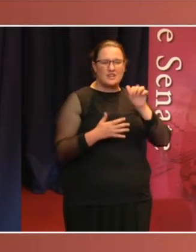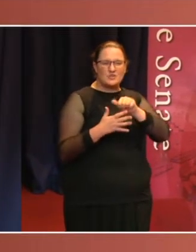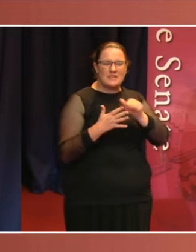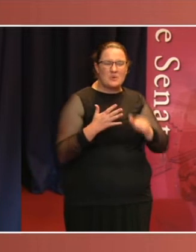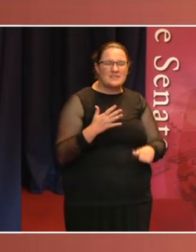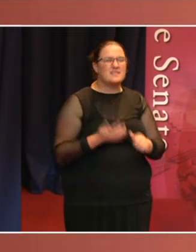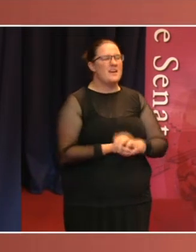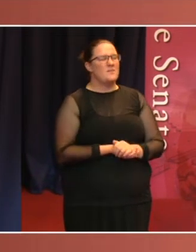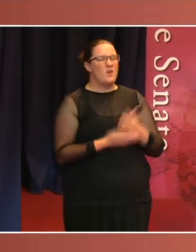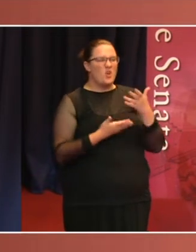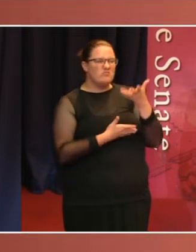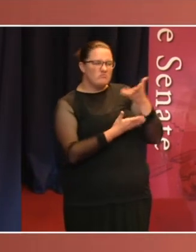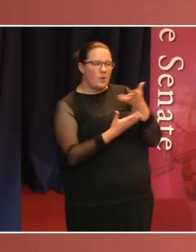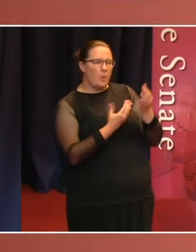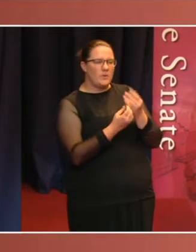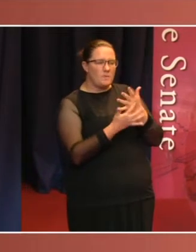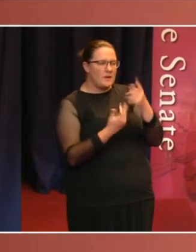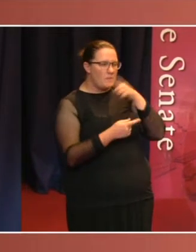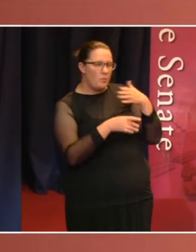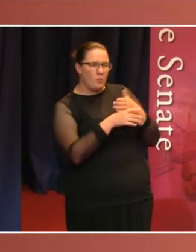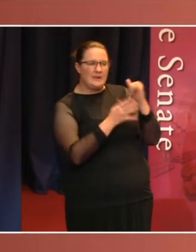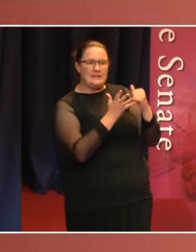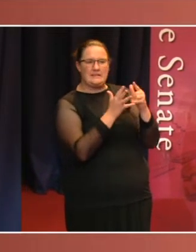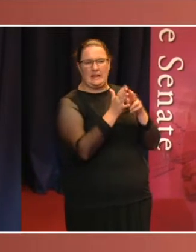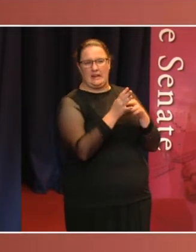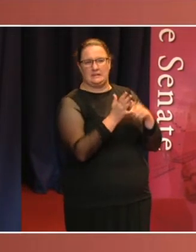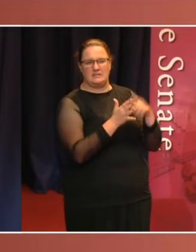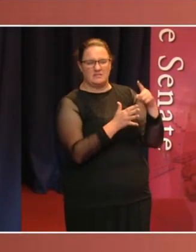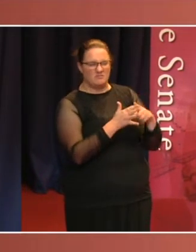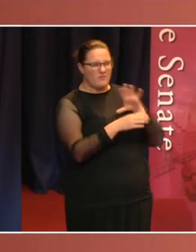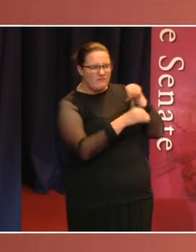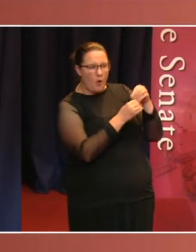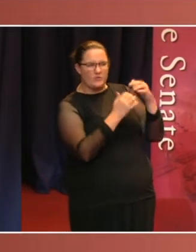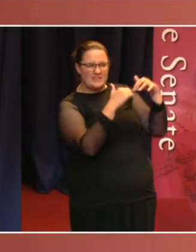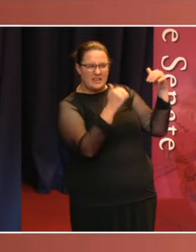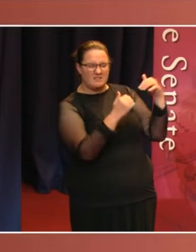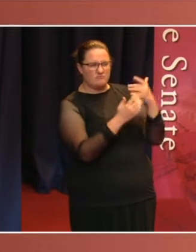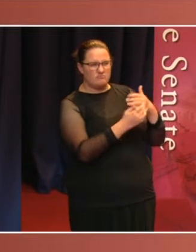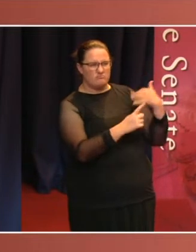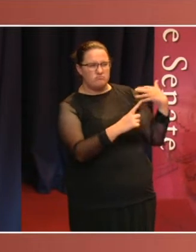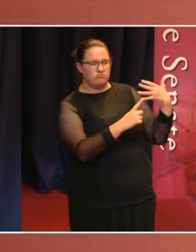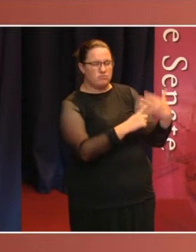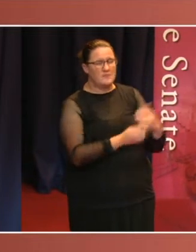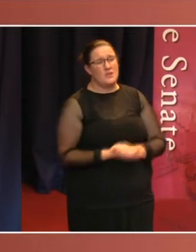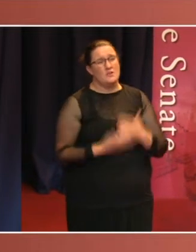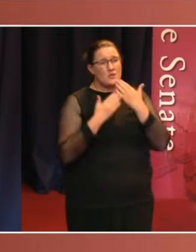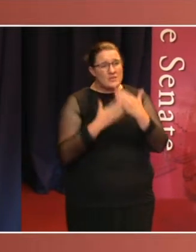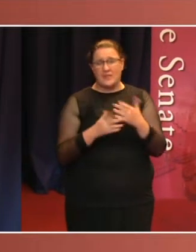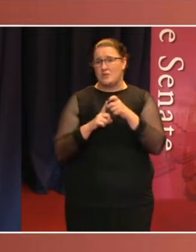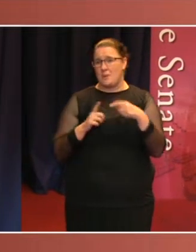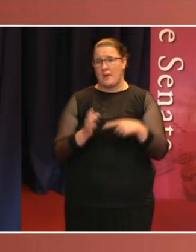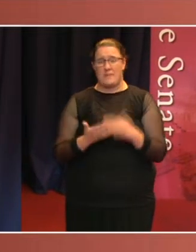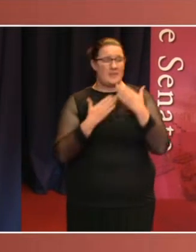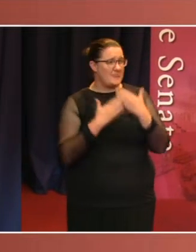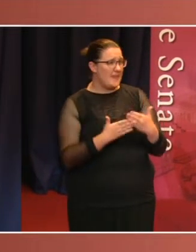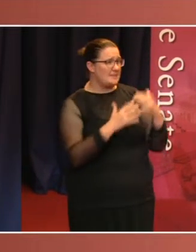Senate players, participants and workers over a long period of time. So, thank you to the Senate Department. Thank you to the Senate. Thank you to everybody who works at the